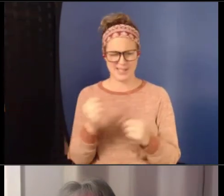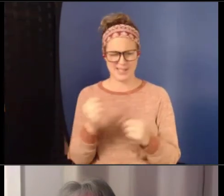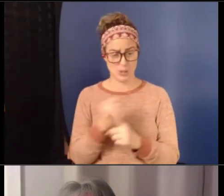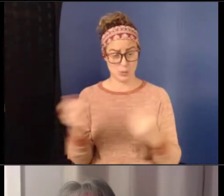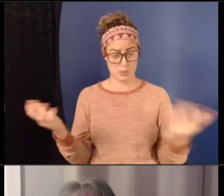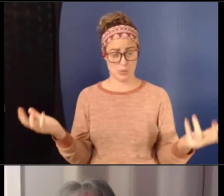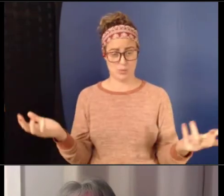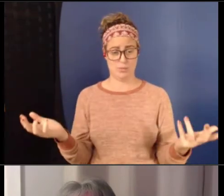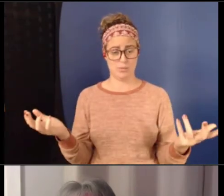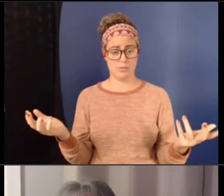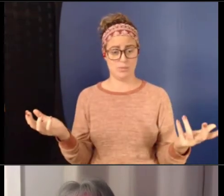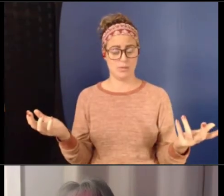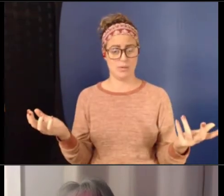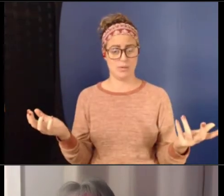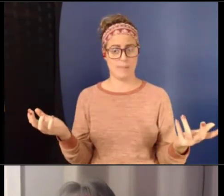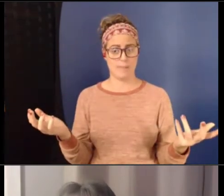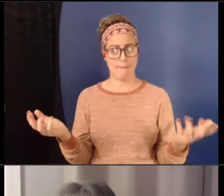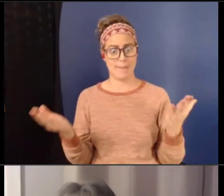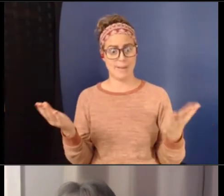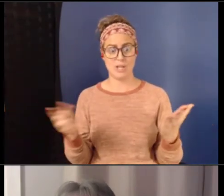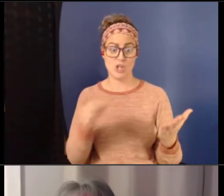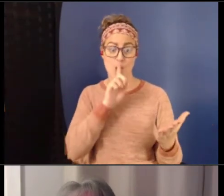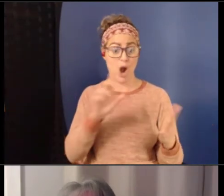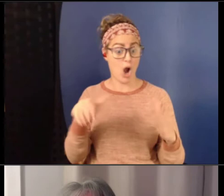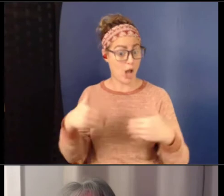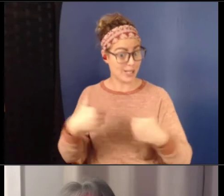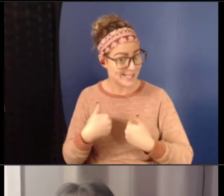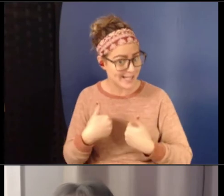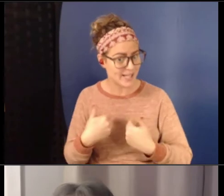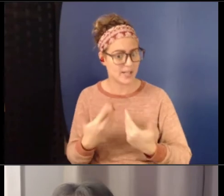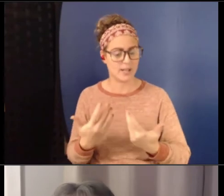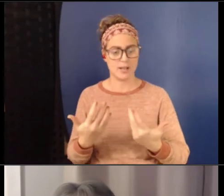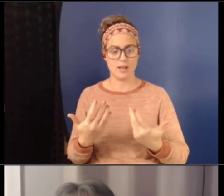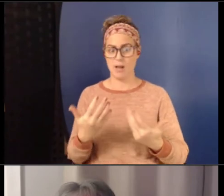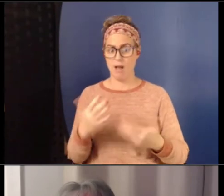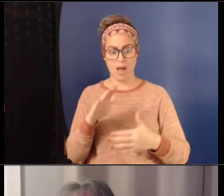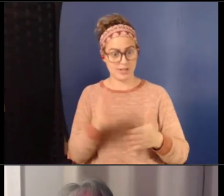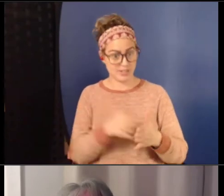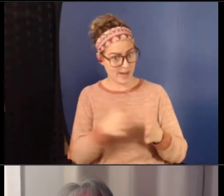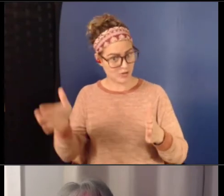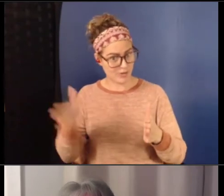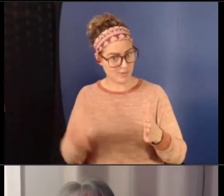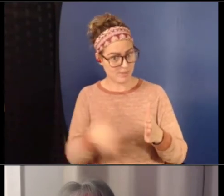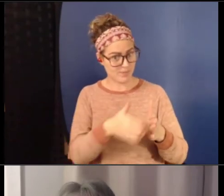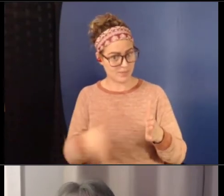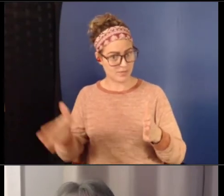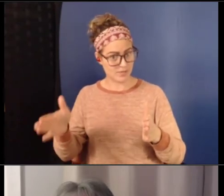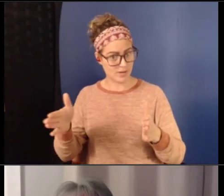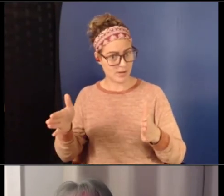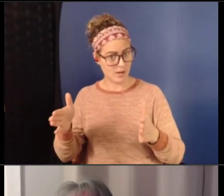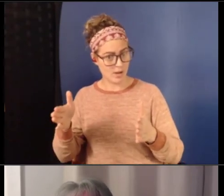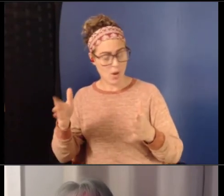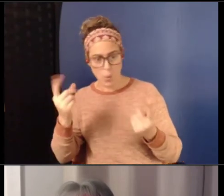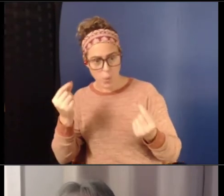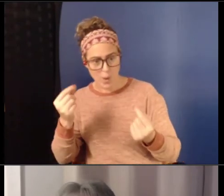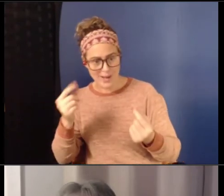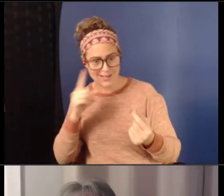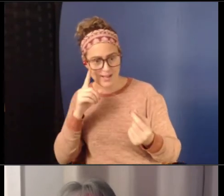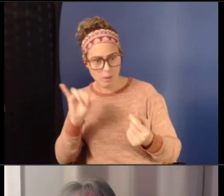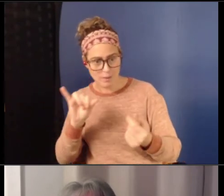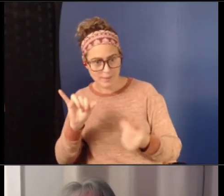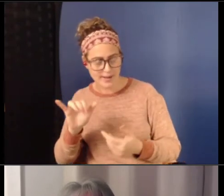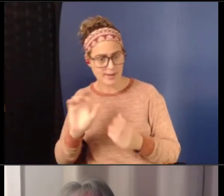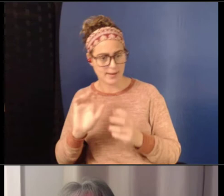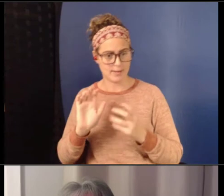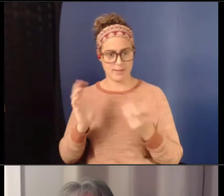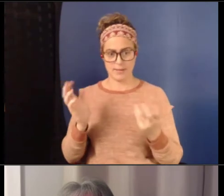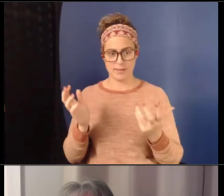be, you know, on the spectrum of autism, right? So what does that look like? Um, how do we encourage them to report?